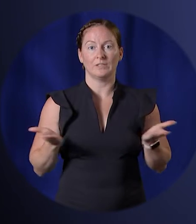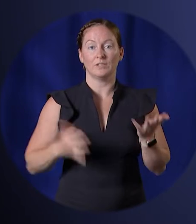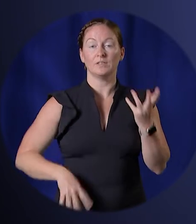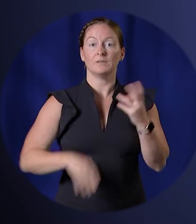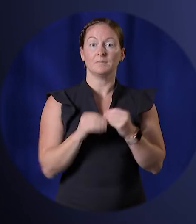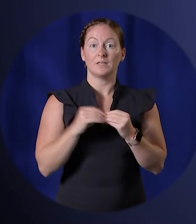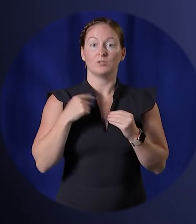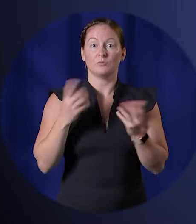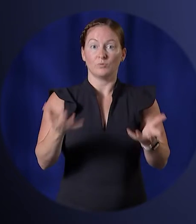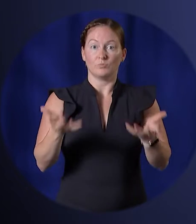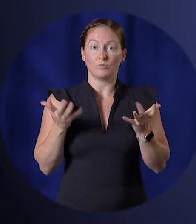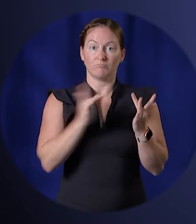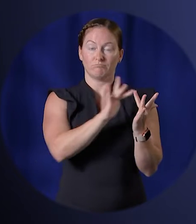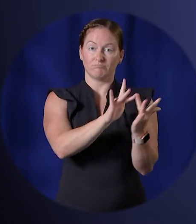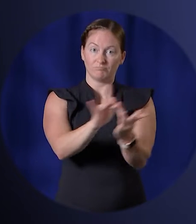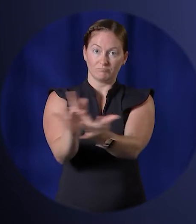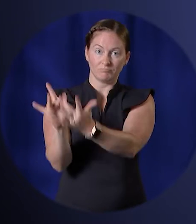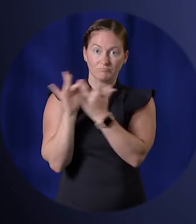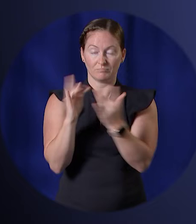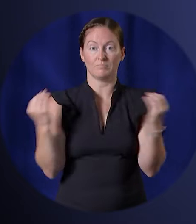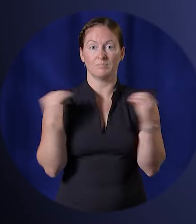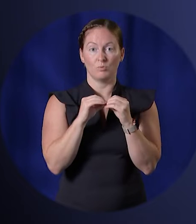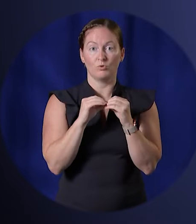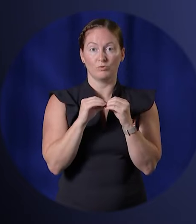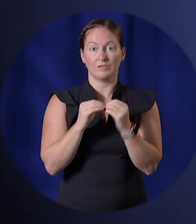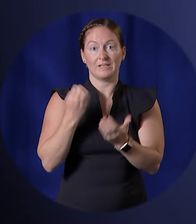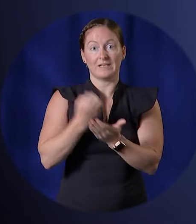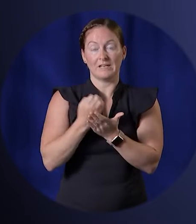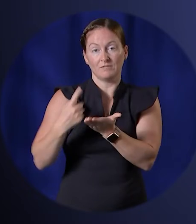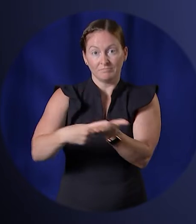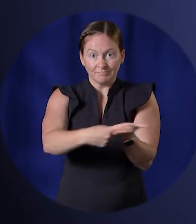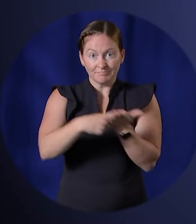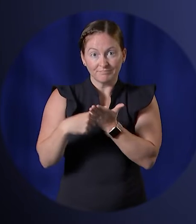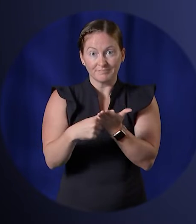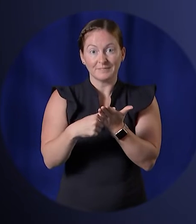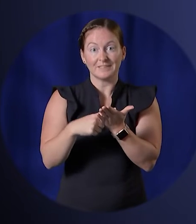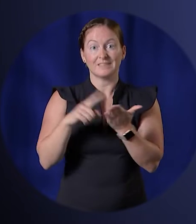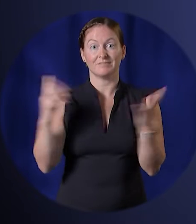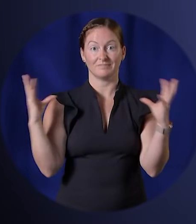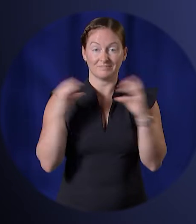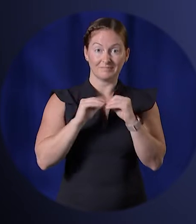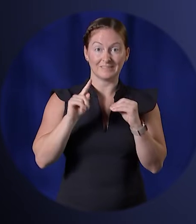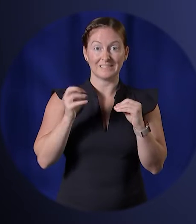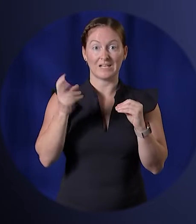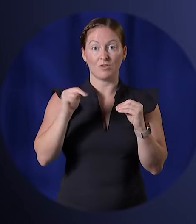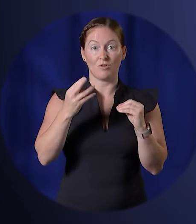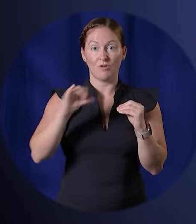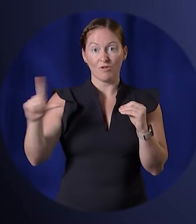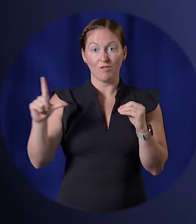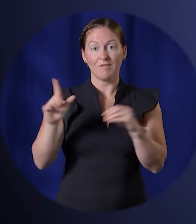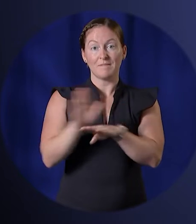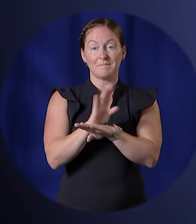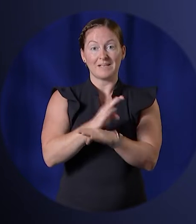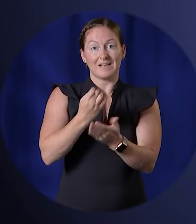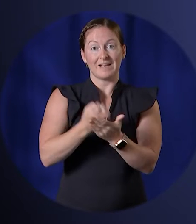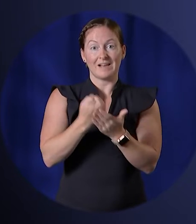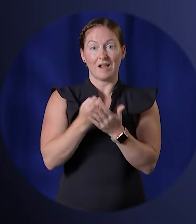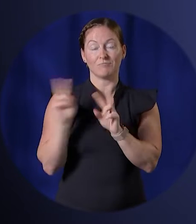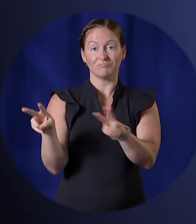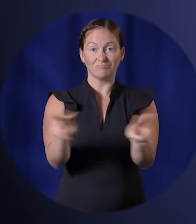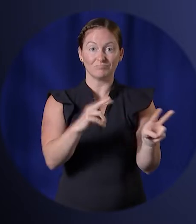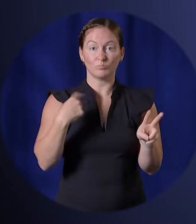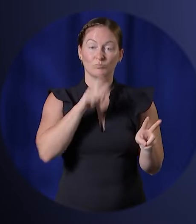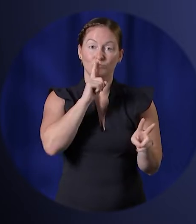as our constituent outreach. With economic roundtables, town halls, and our business economic tours, we put an